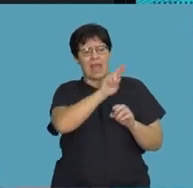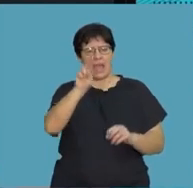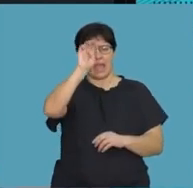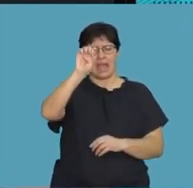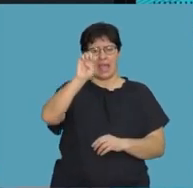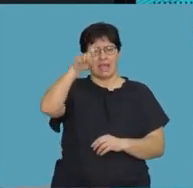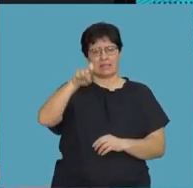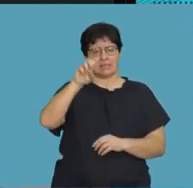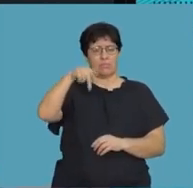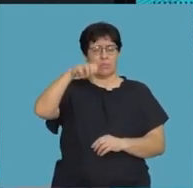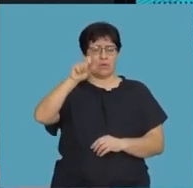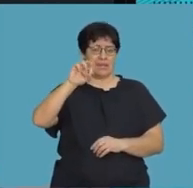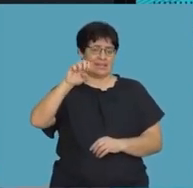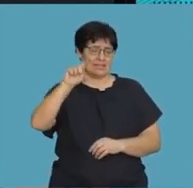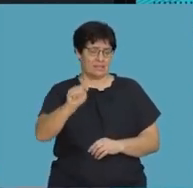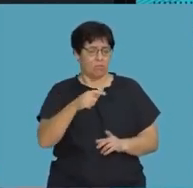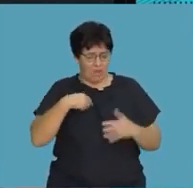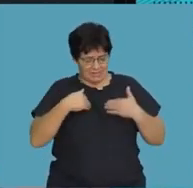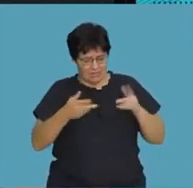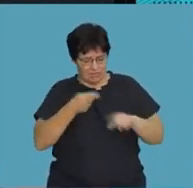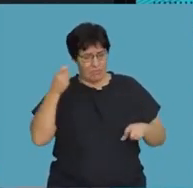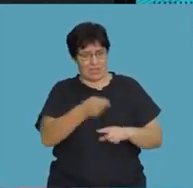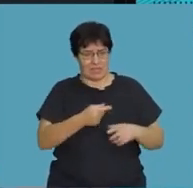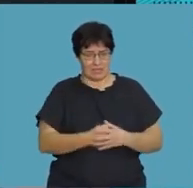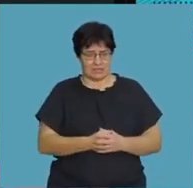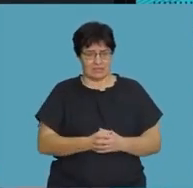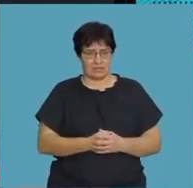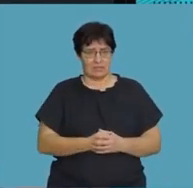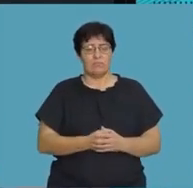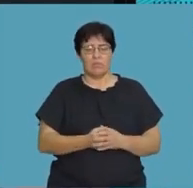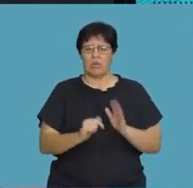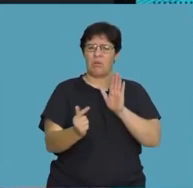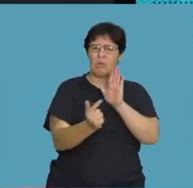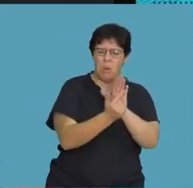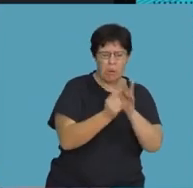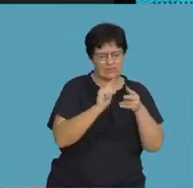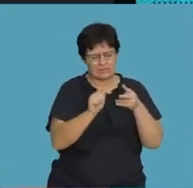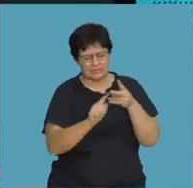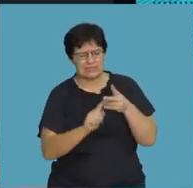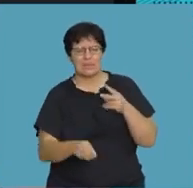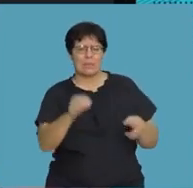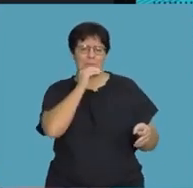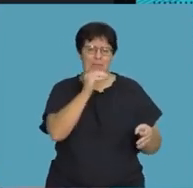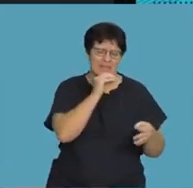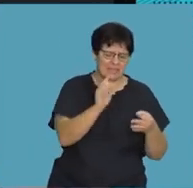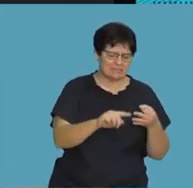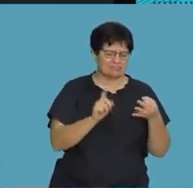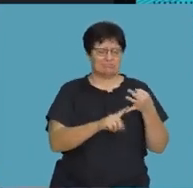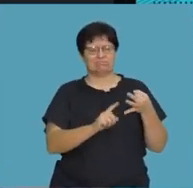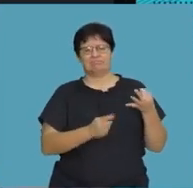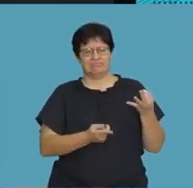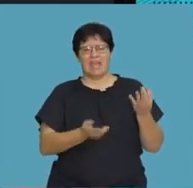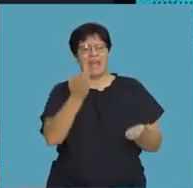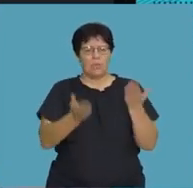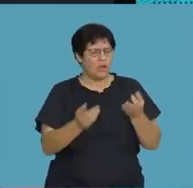Because that's where all of this starts from. And that's going to go to the laws of exponents, the definitions, and the equations.